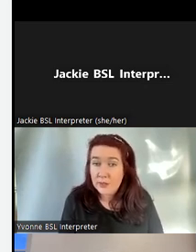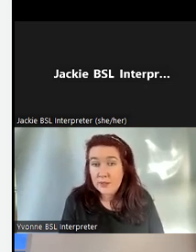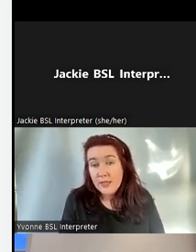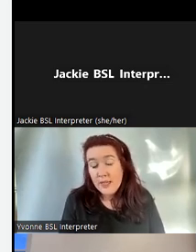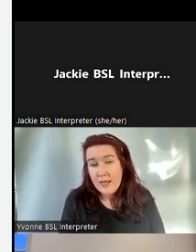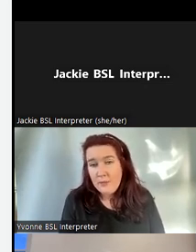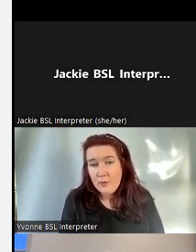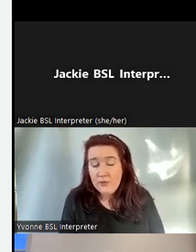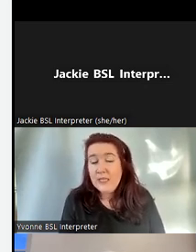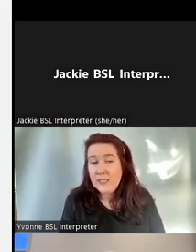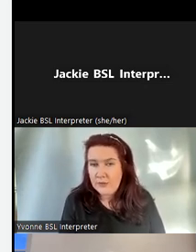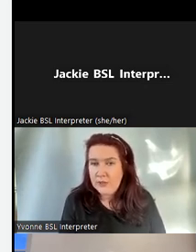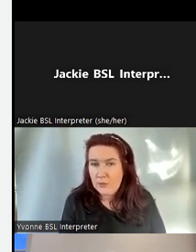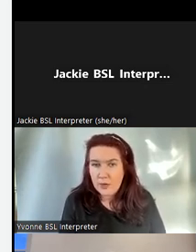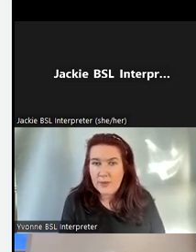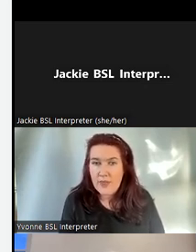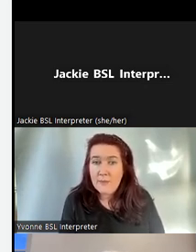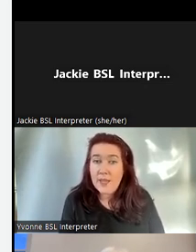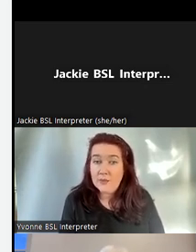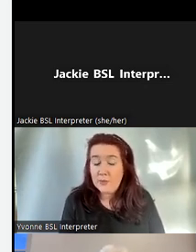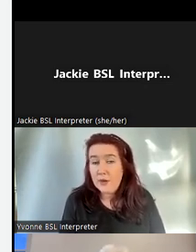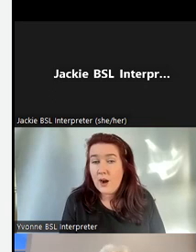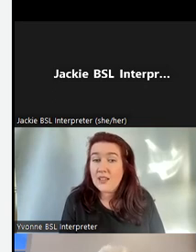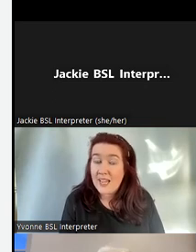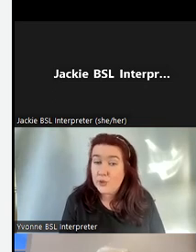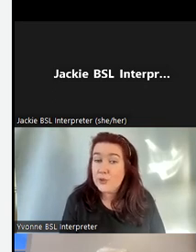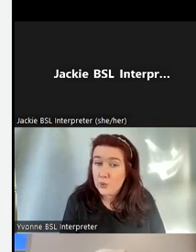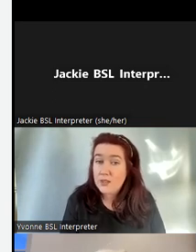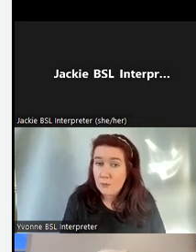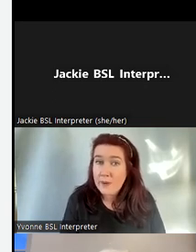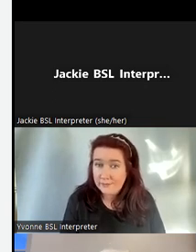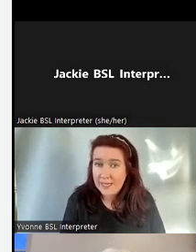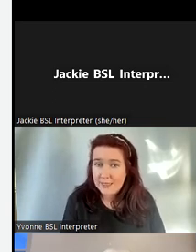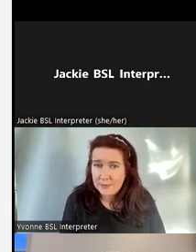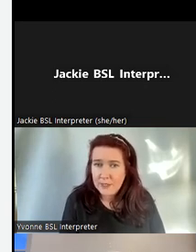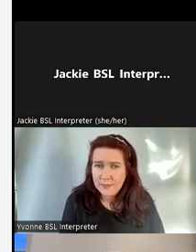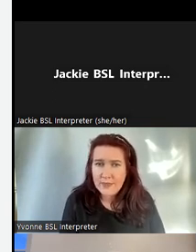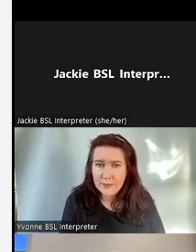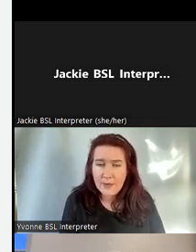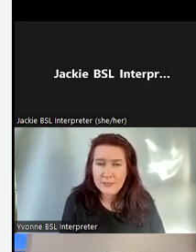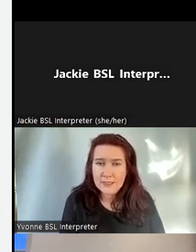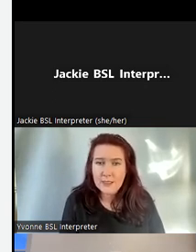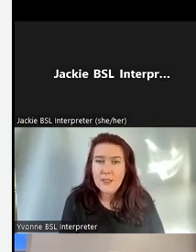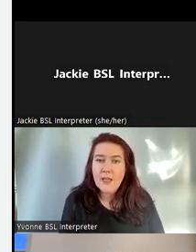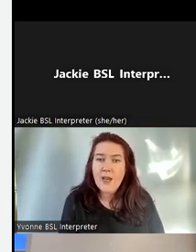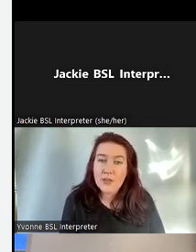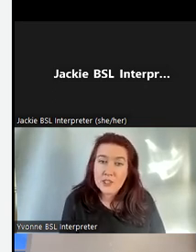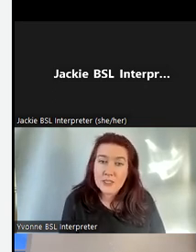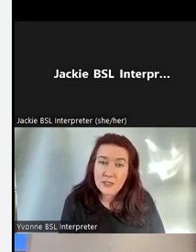Action where we're really grateful to the work with them that's where our archives are stored at the moment in Edinburgh in their premises.